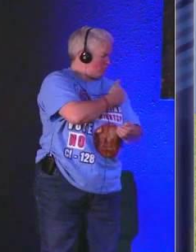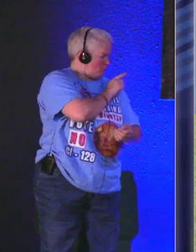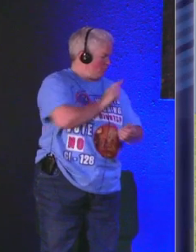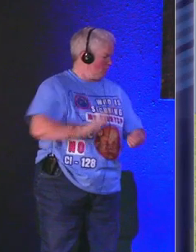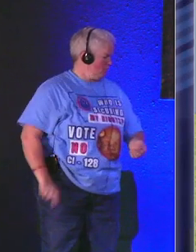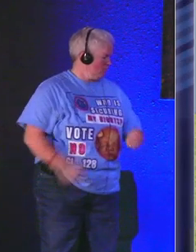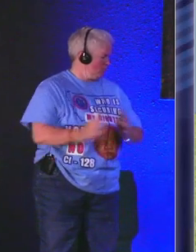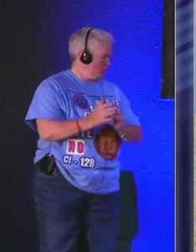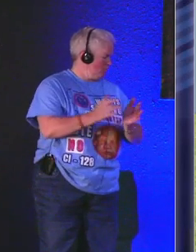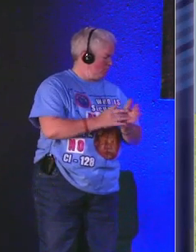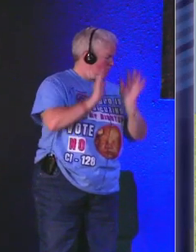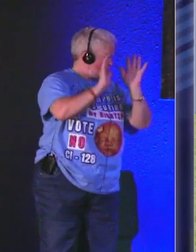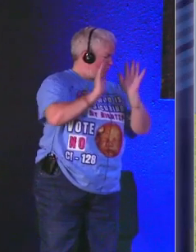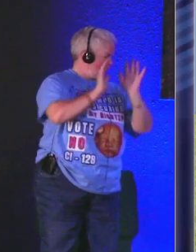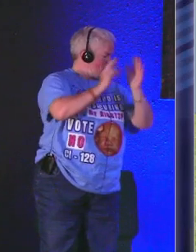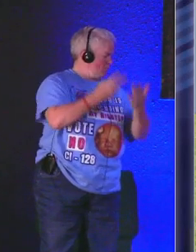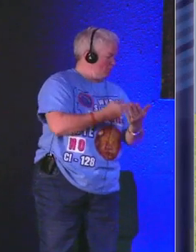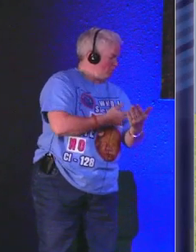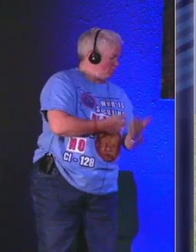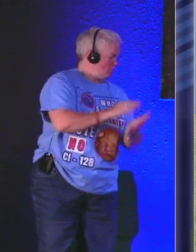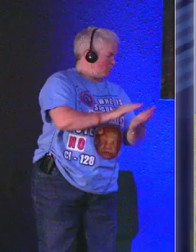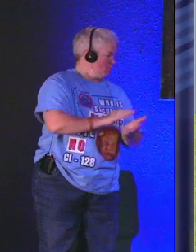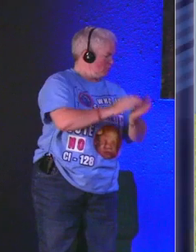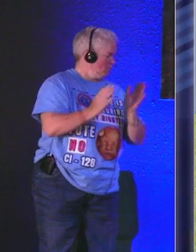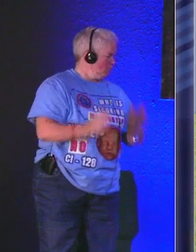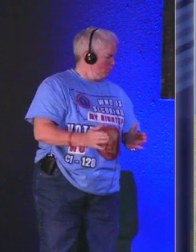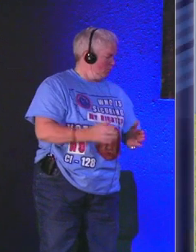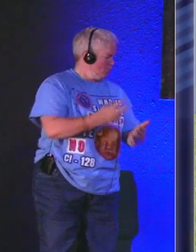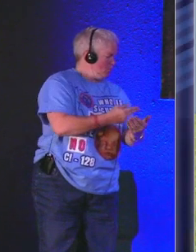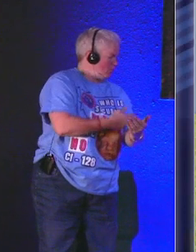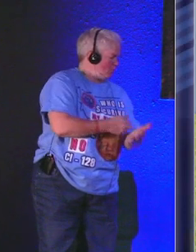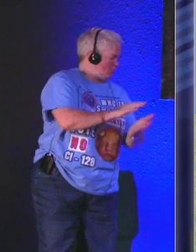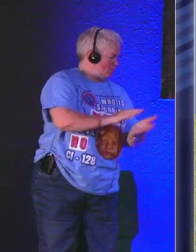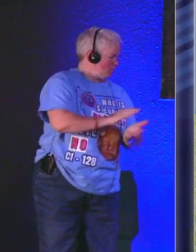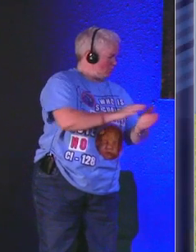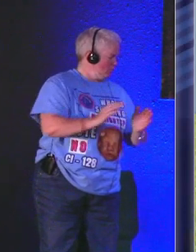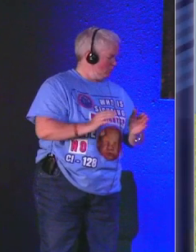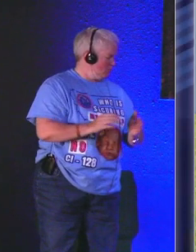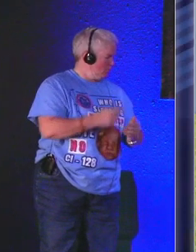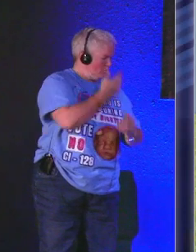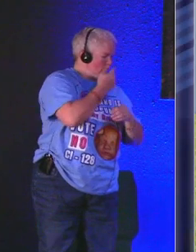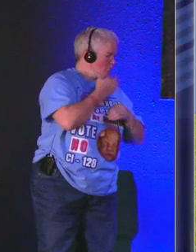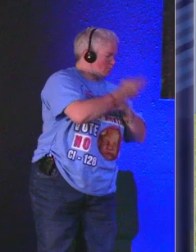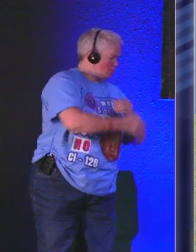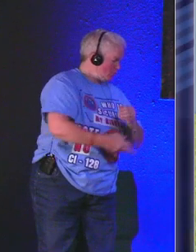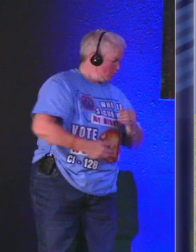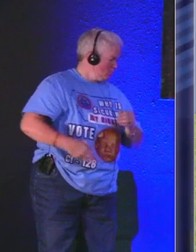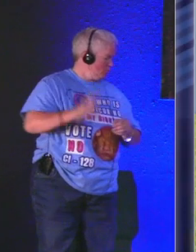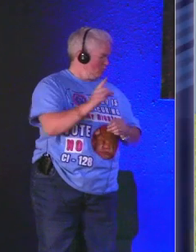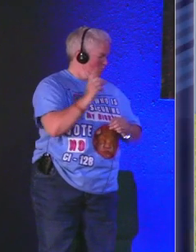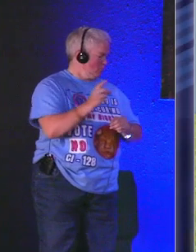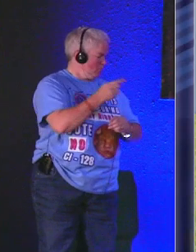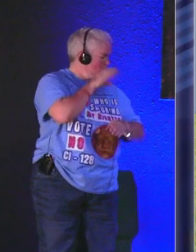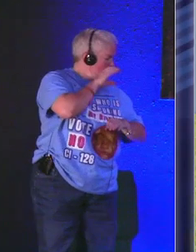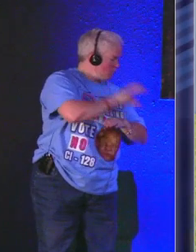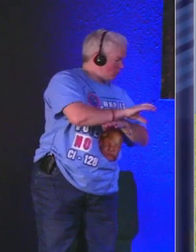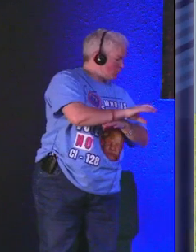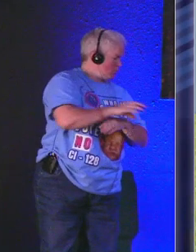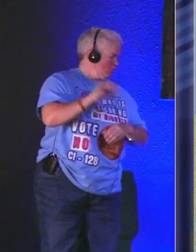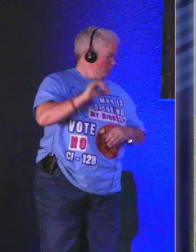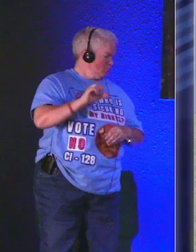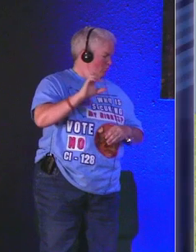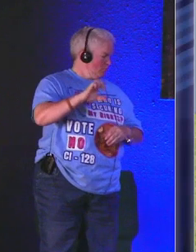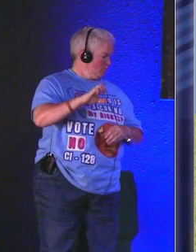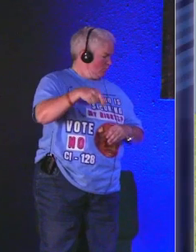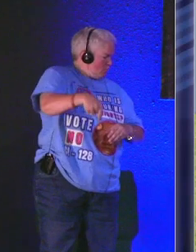our Lord Jesus the great shepherd of the sheep by the blood of the eternal covenant equip you with